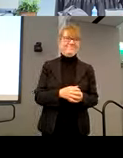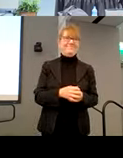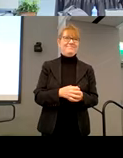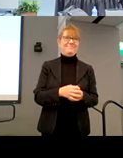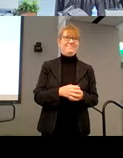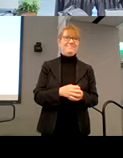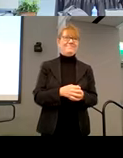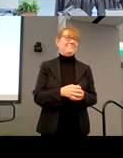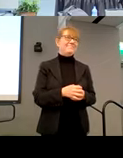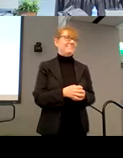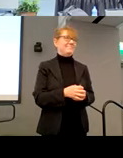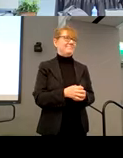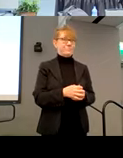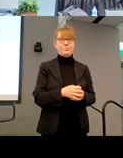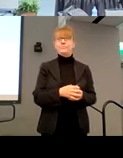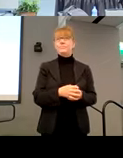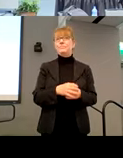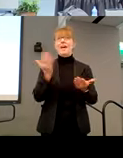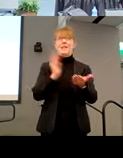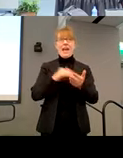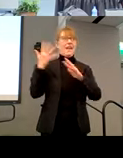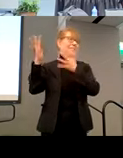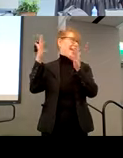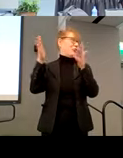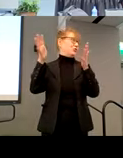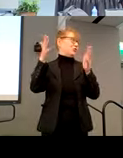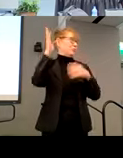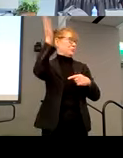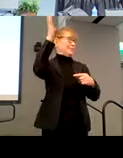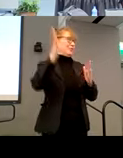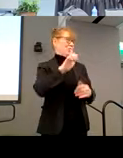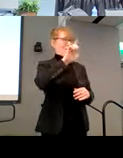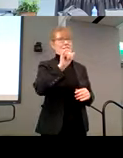All right. Thank you all. Let's give a round to Lainey as well. Thank you so much.